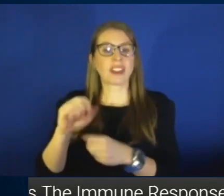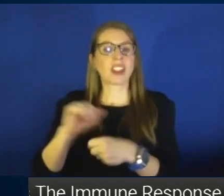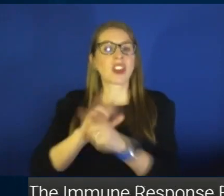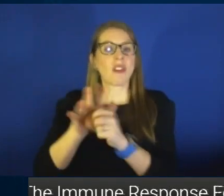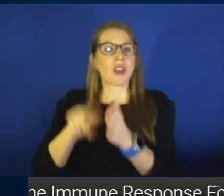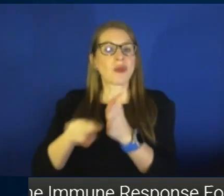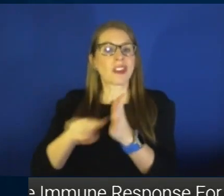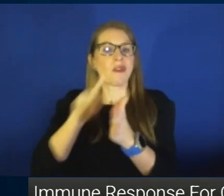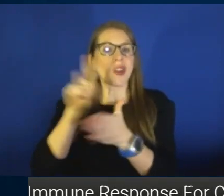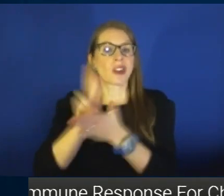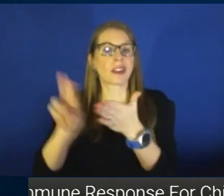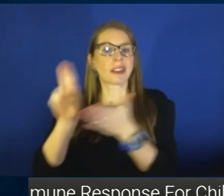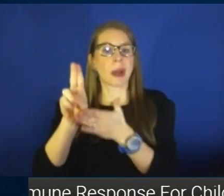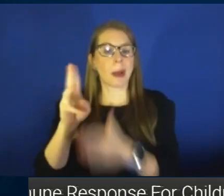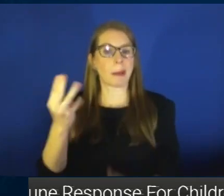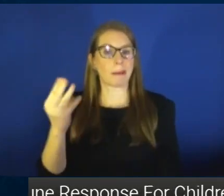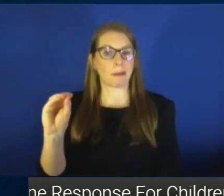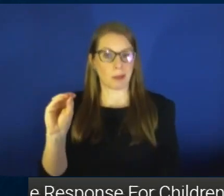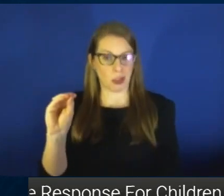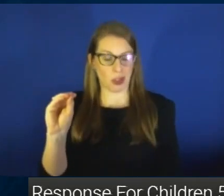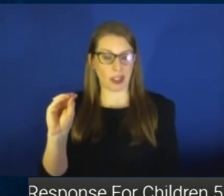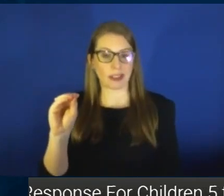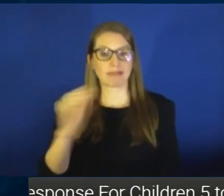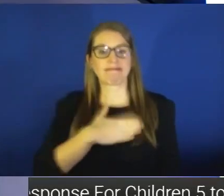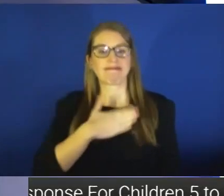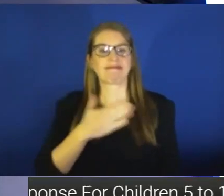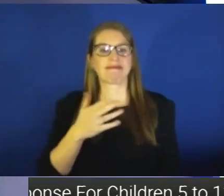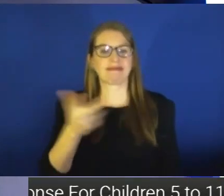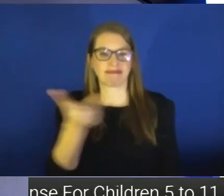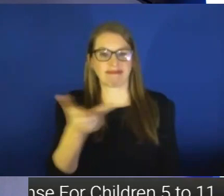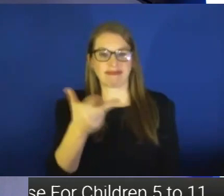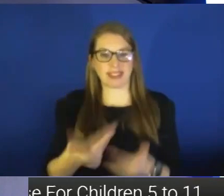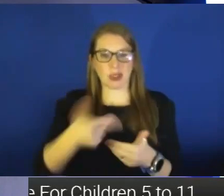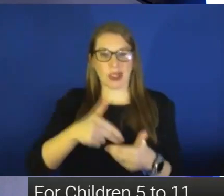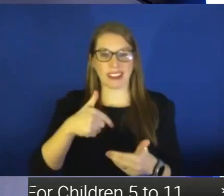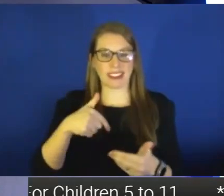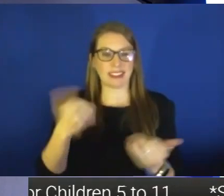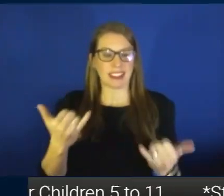the University of Missouri. So glad to have all of you with us today. Gentlemen, good morning.